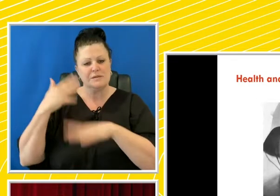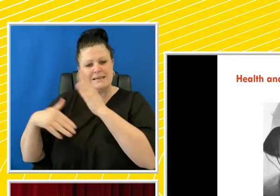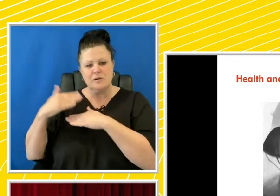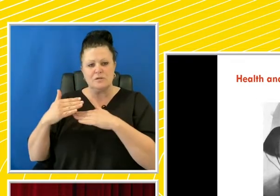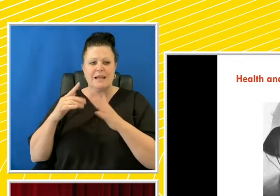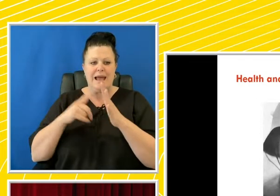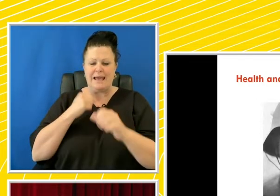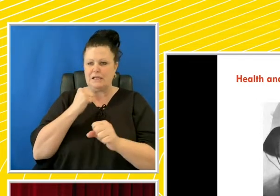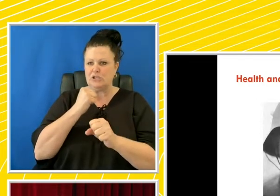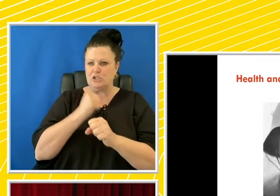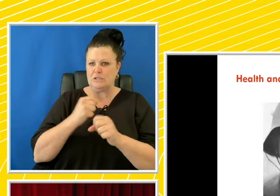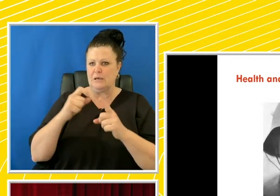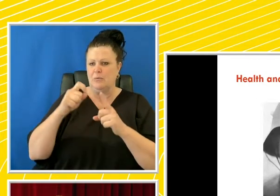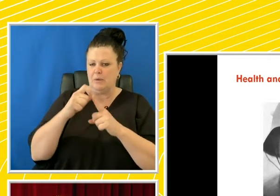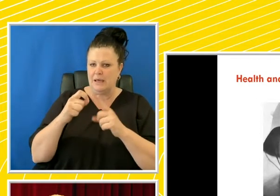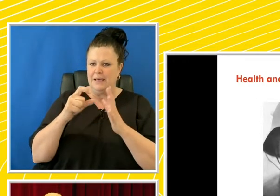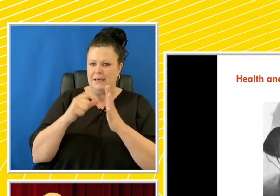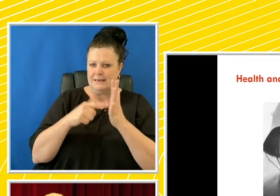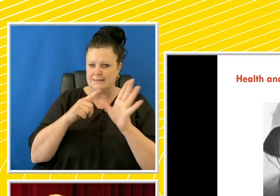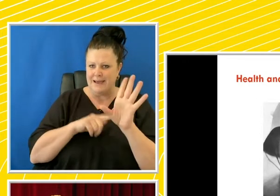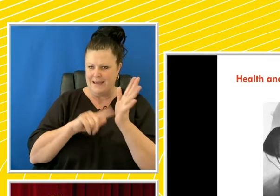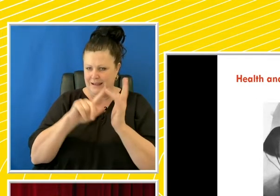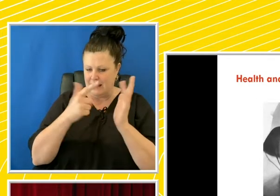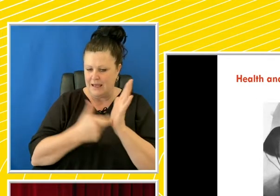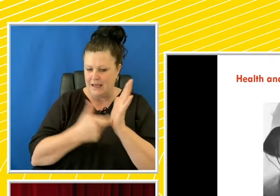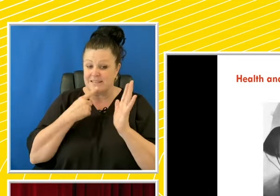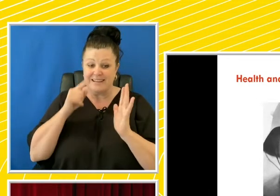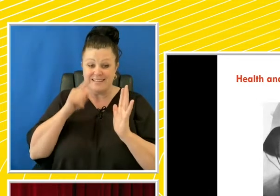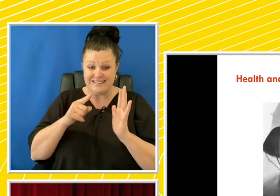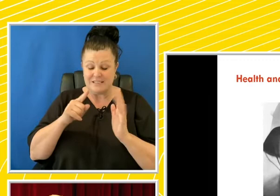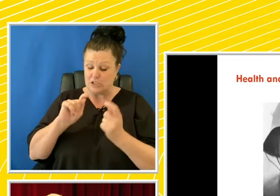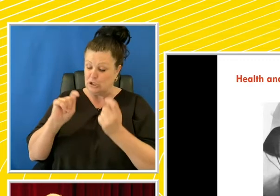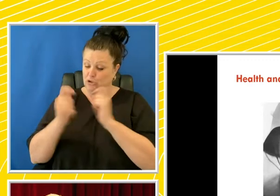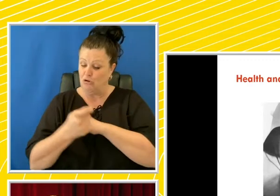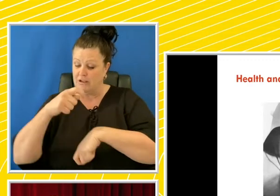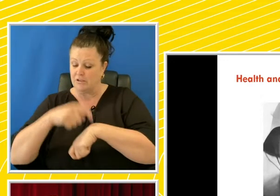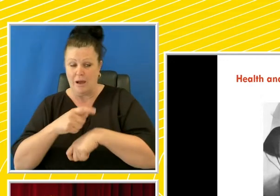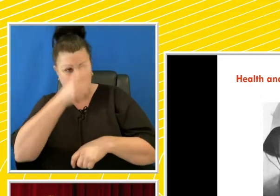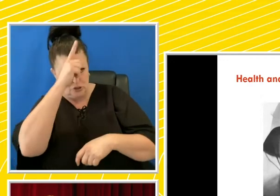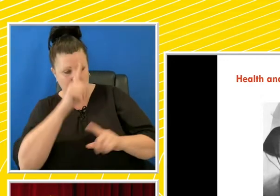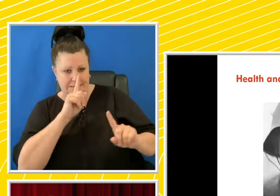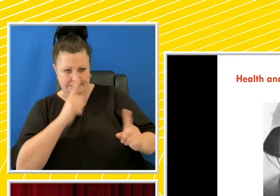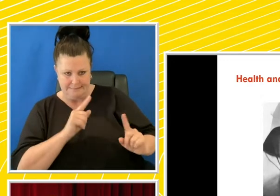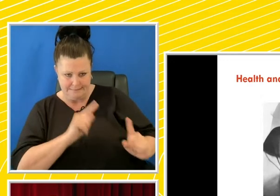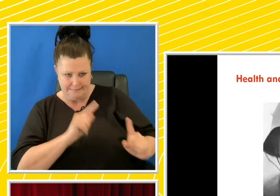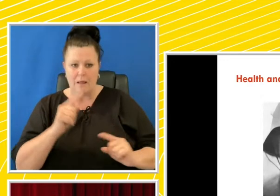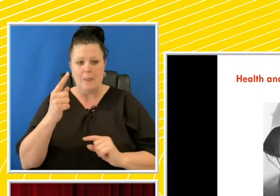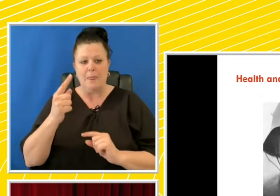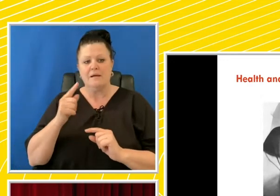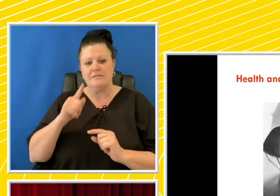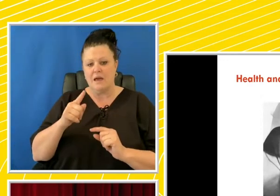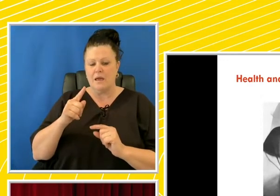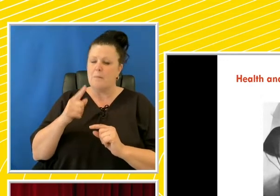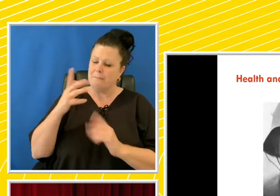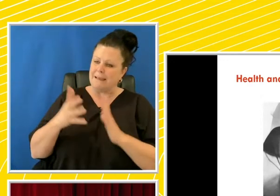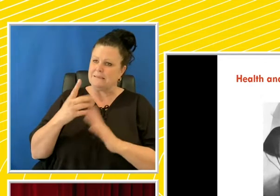referred to as the historical turning point where Germany failed to turn. The individual was subservient to the greater good.